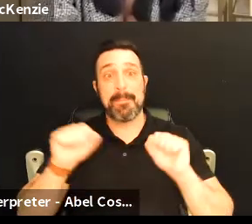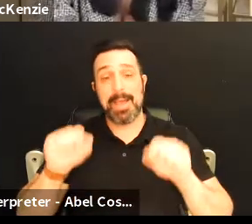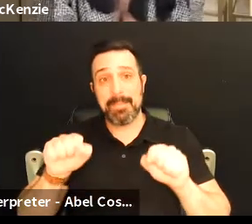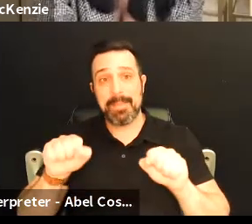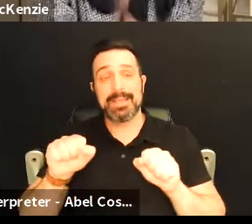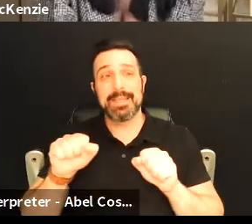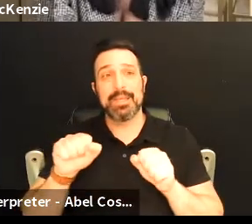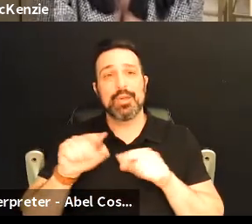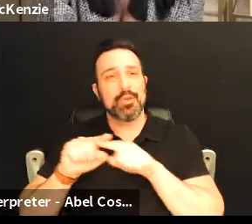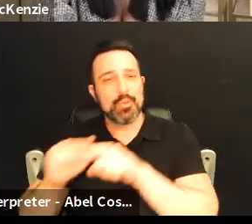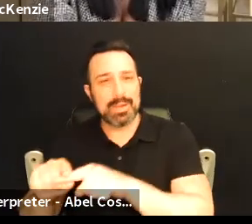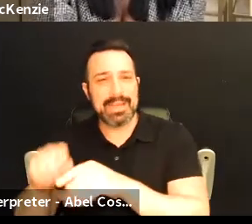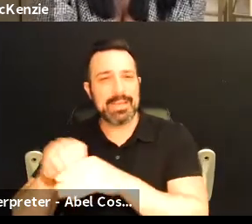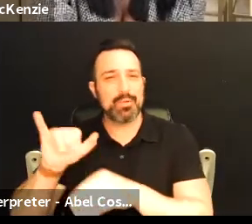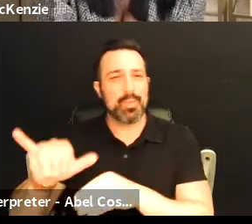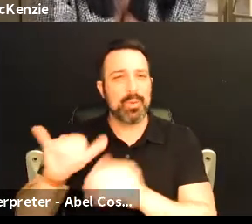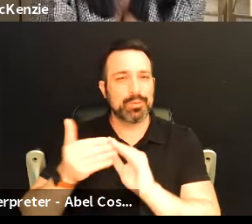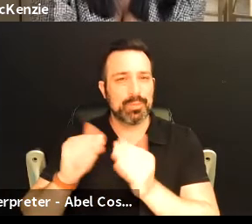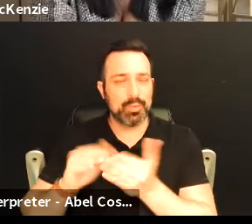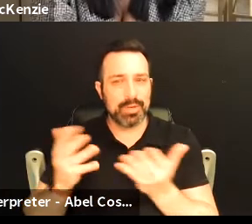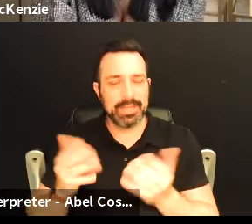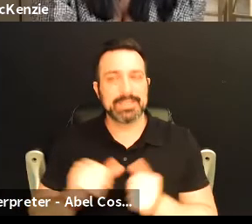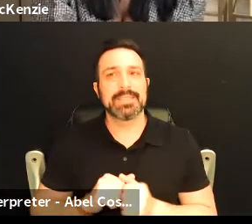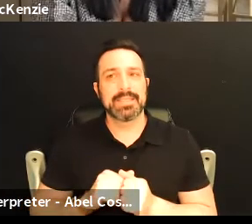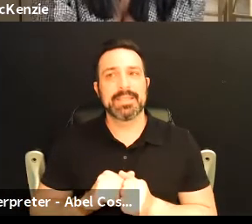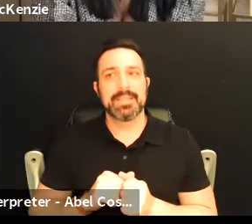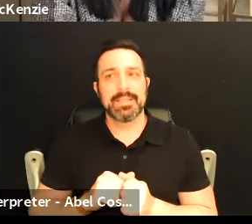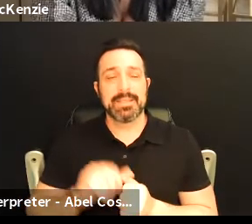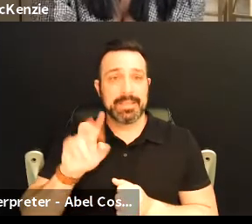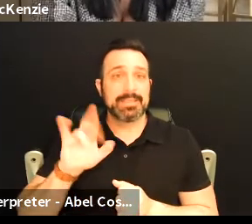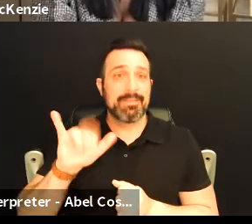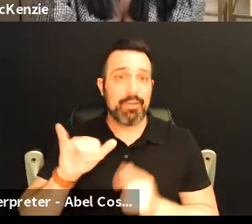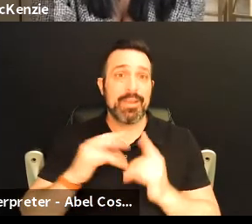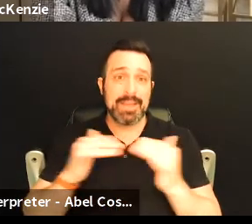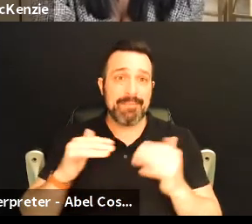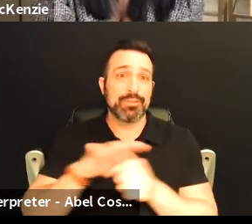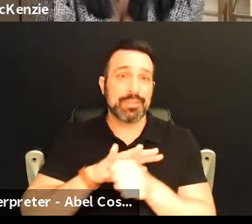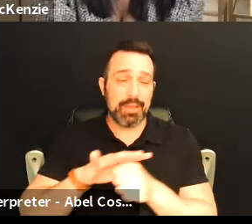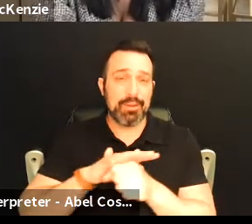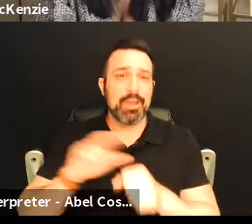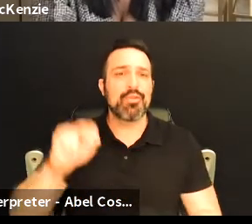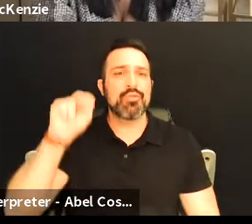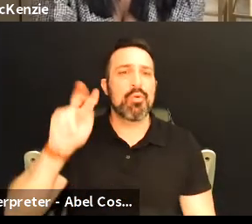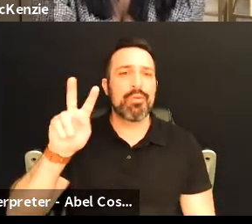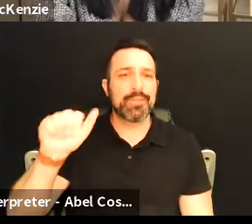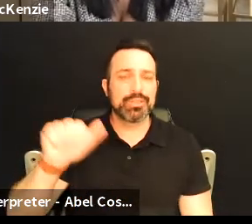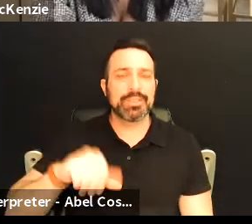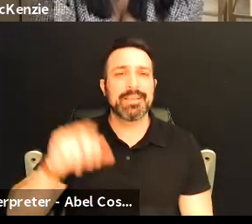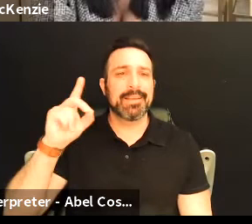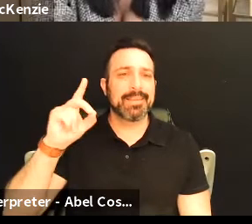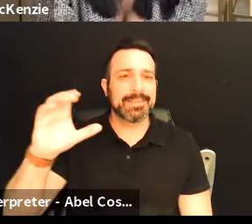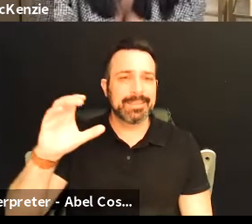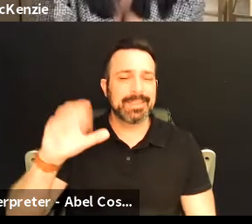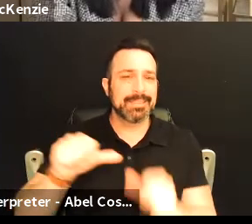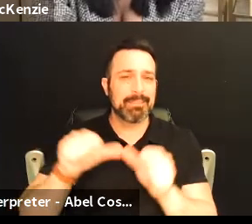of lean into those communities and it's as um it's a very diverse area in like the northern virginia dc space